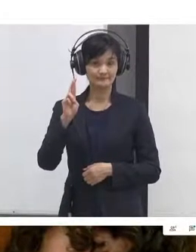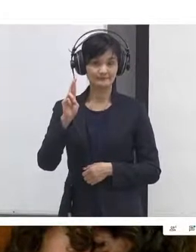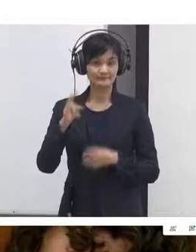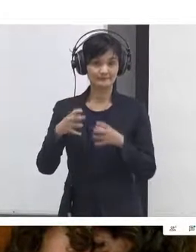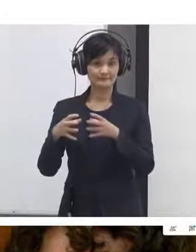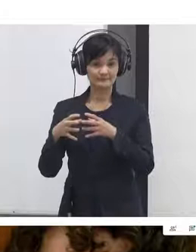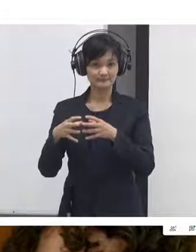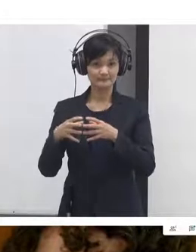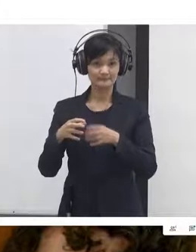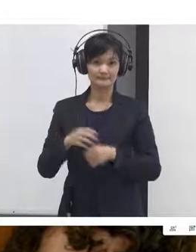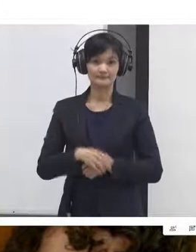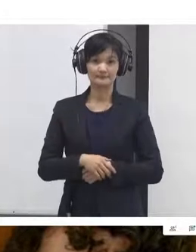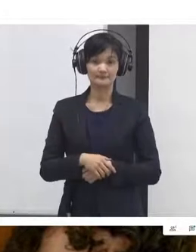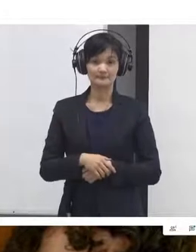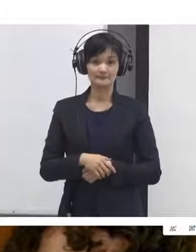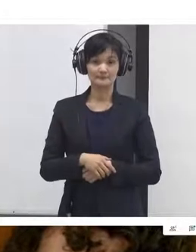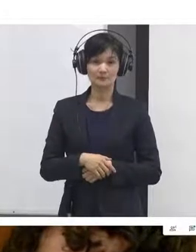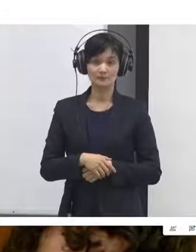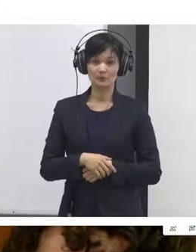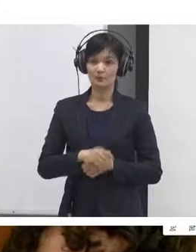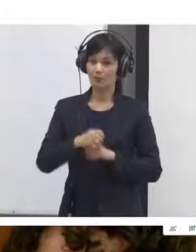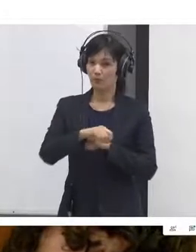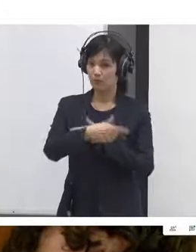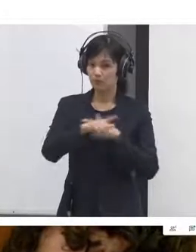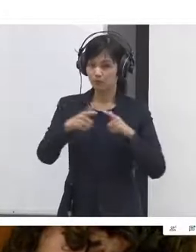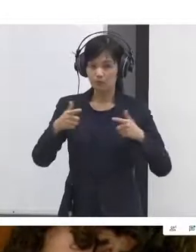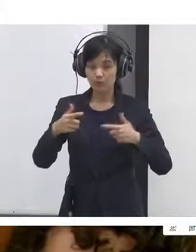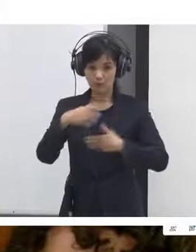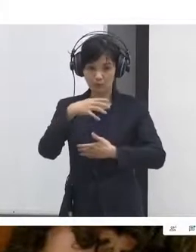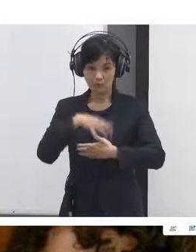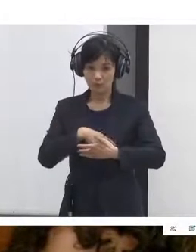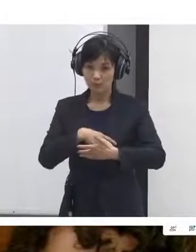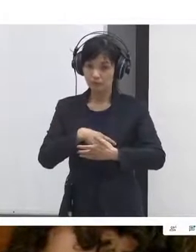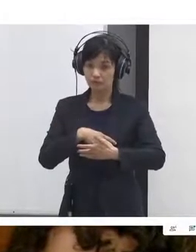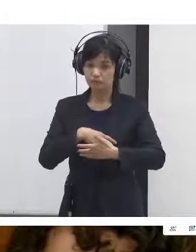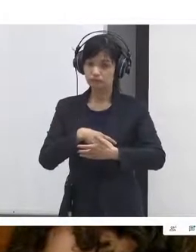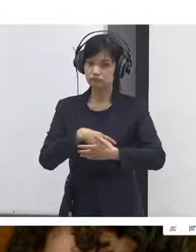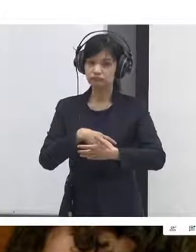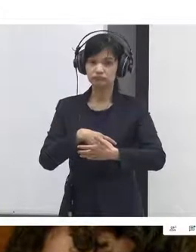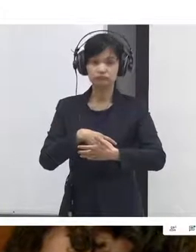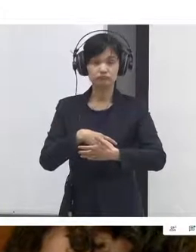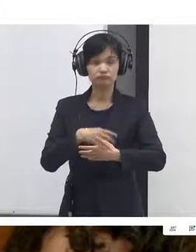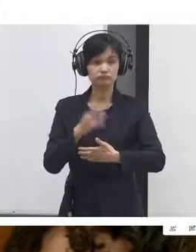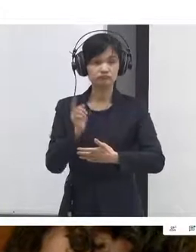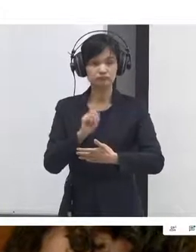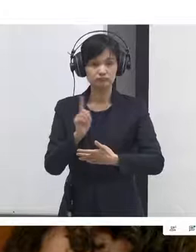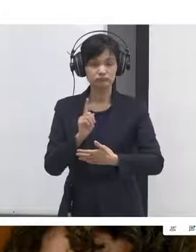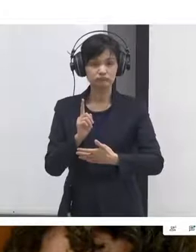snapshot of it perhaps is the one you are contributing the most